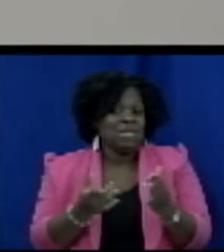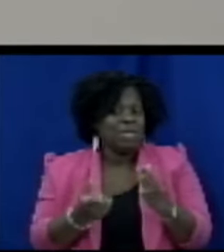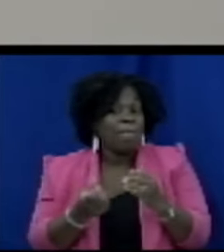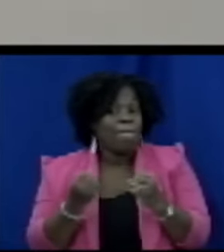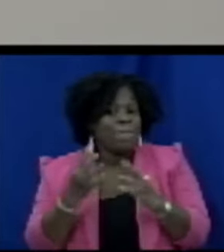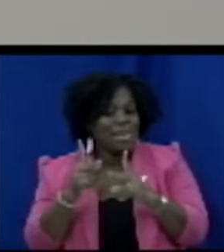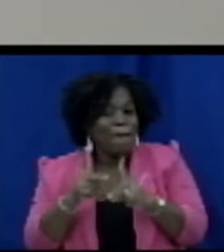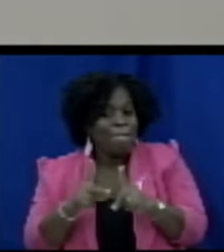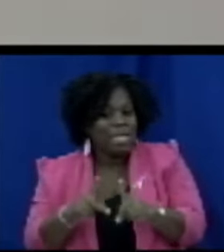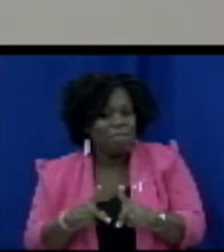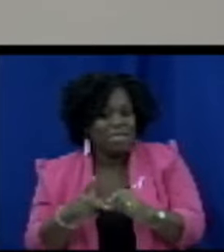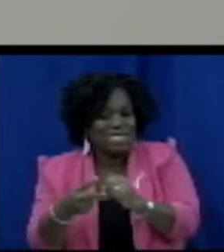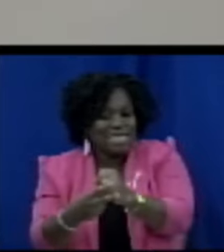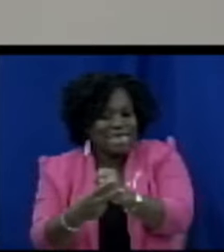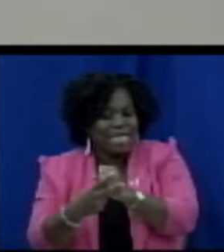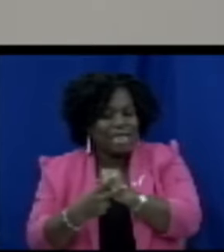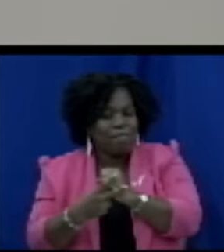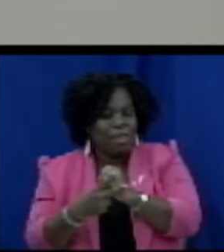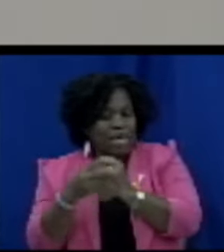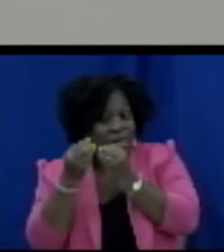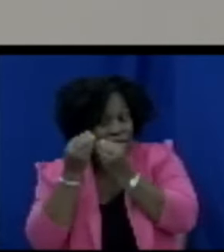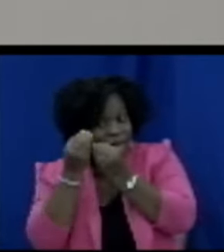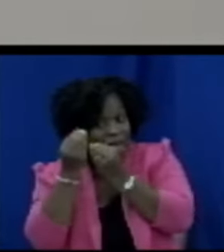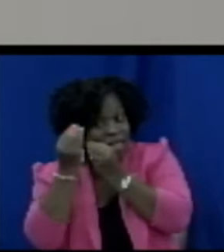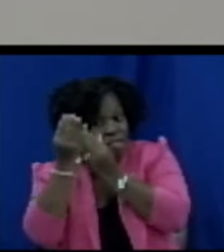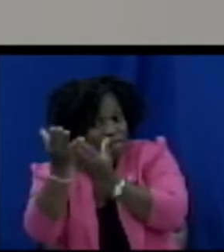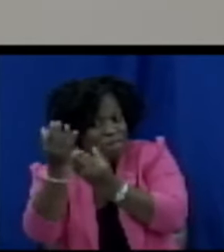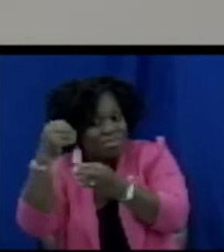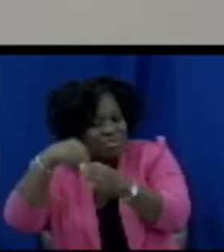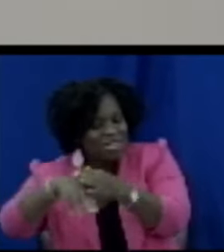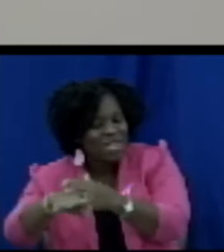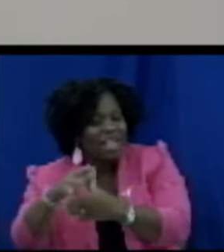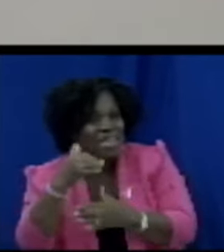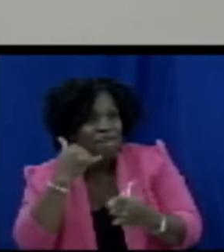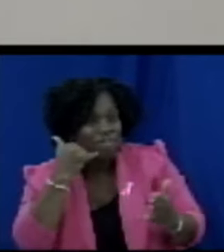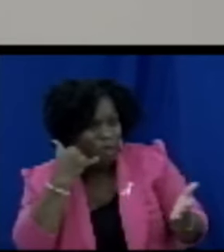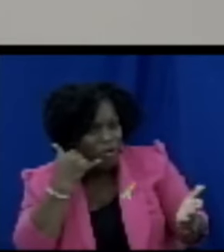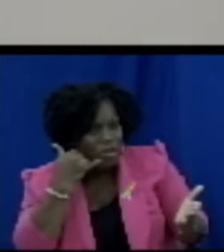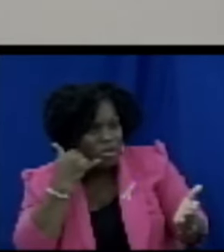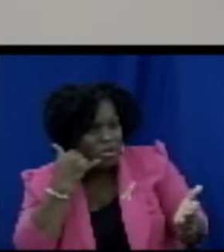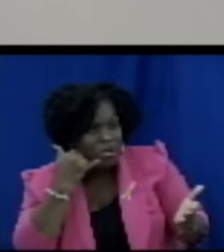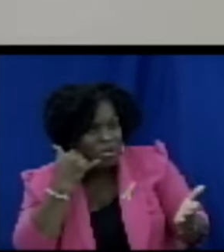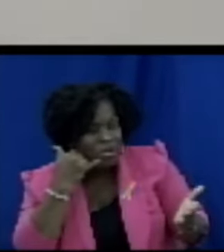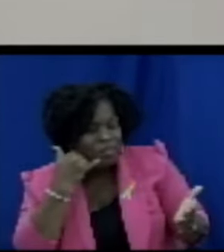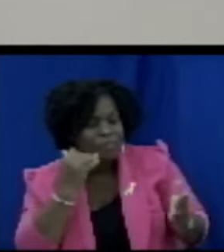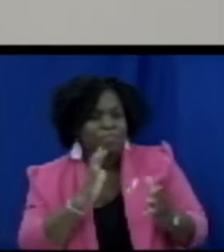laws on the books and the police may become involved but I still think that